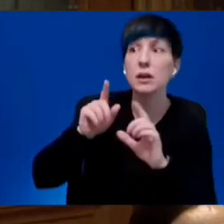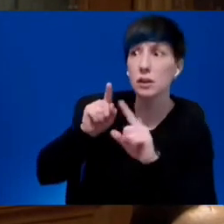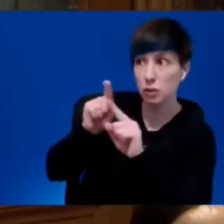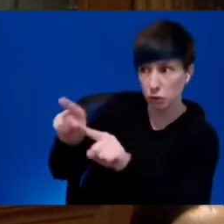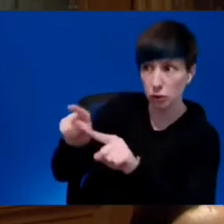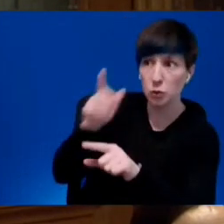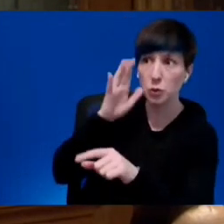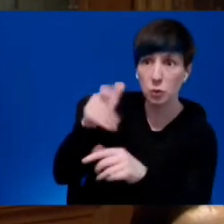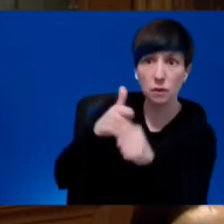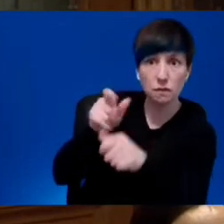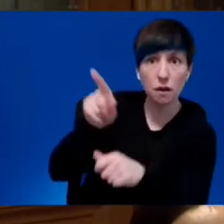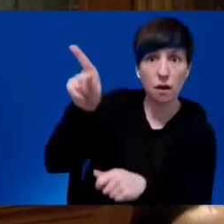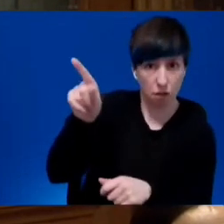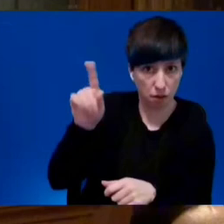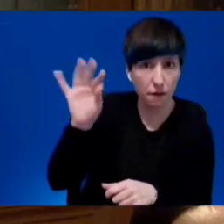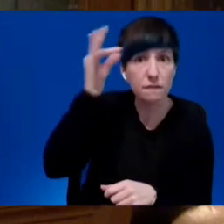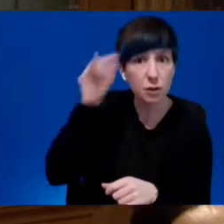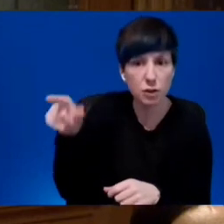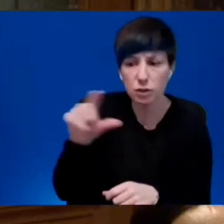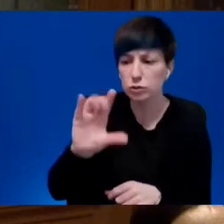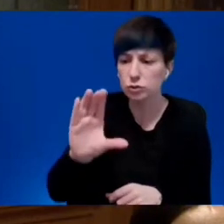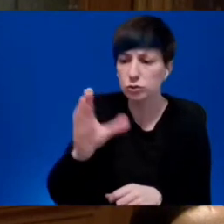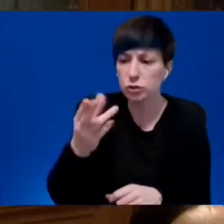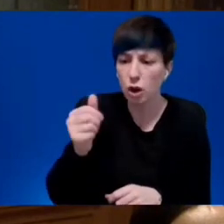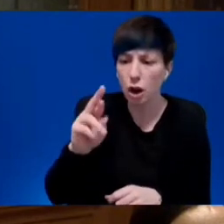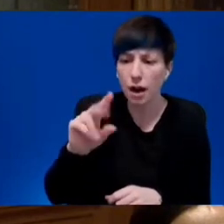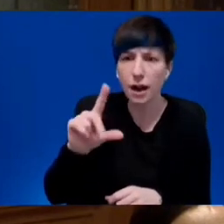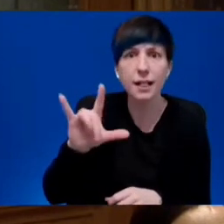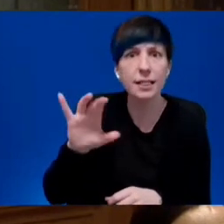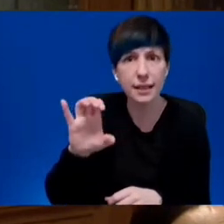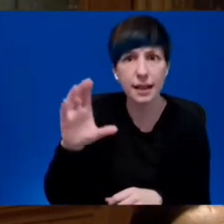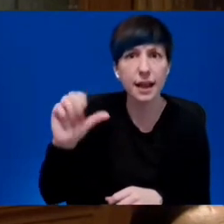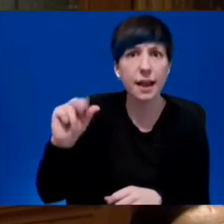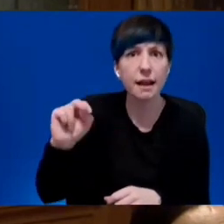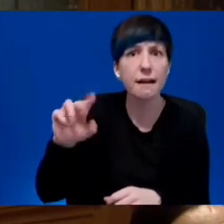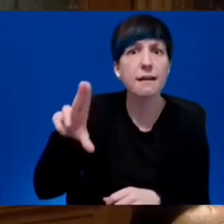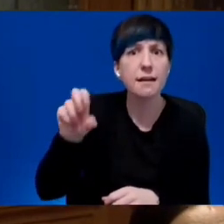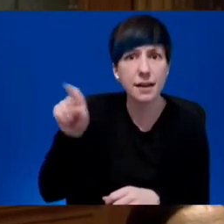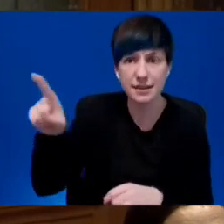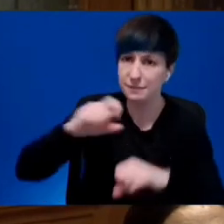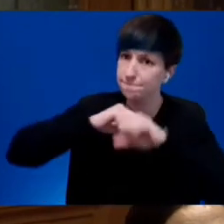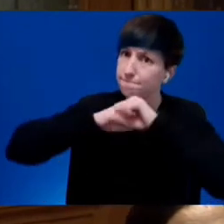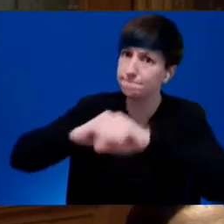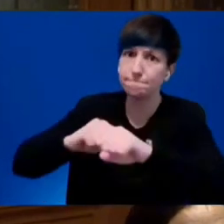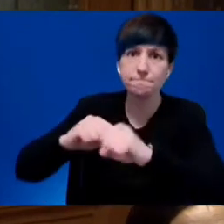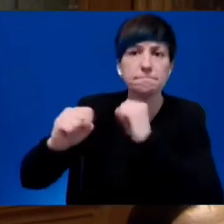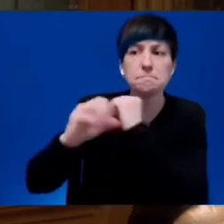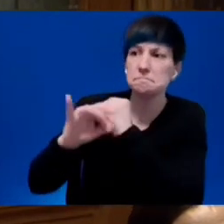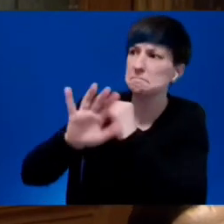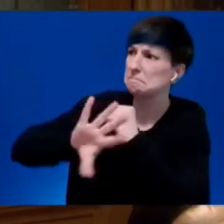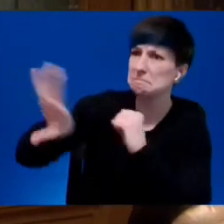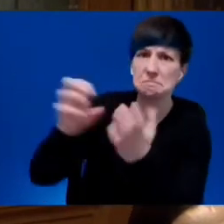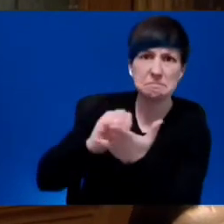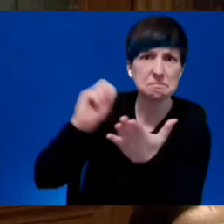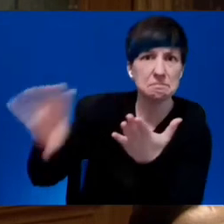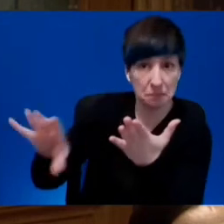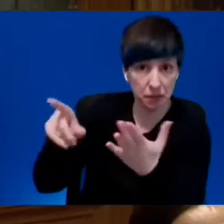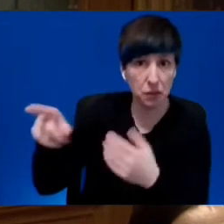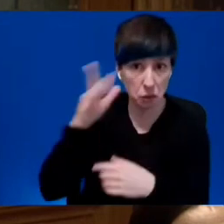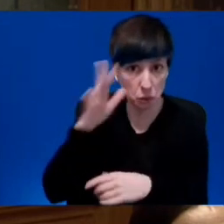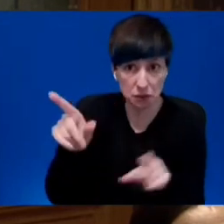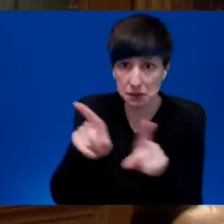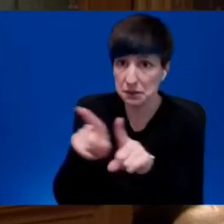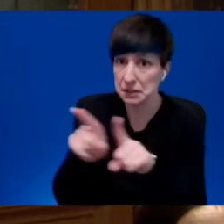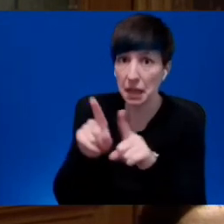colleague, Charlie Angus, and will he commit to amending the act to prohibit dangerous and irresponsible greenwashing advertising?